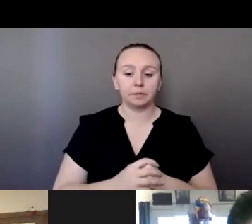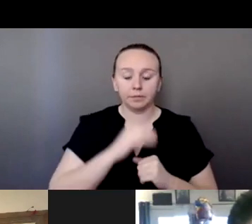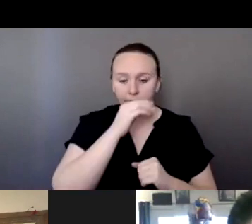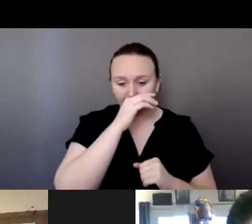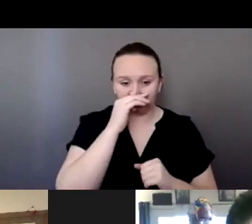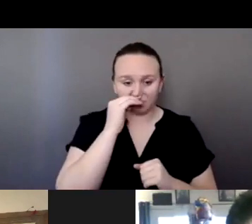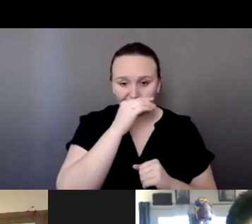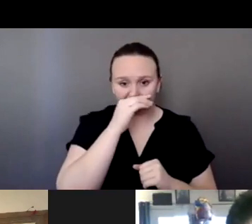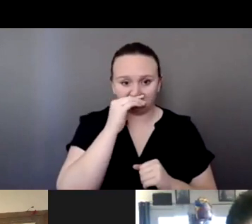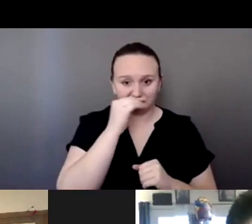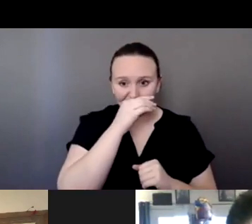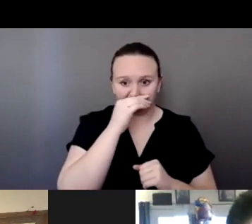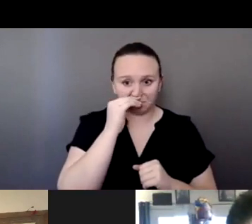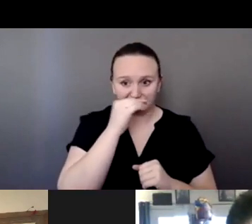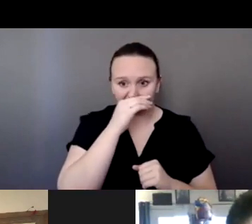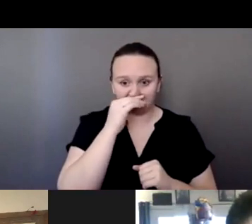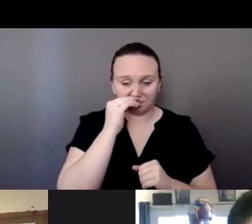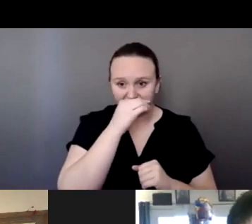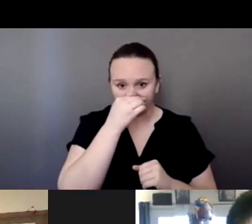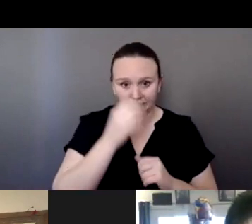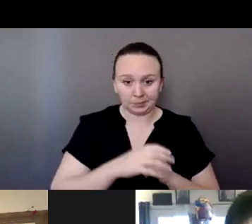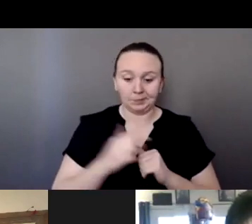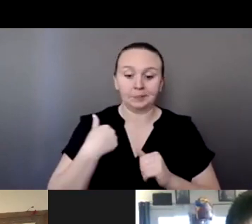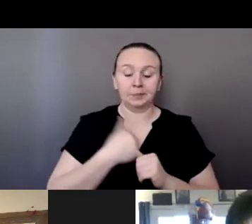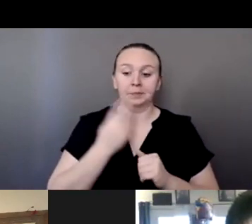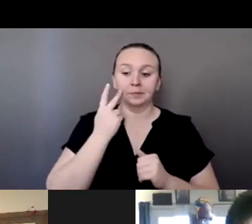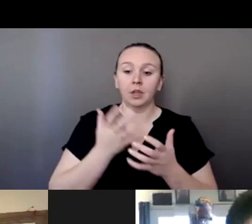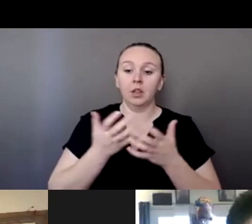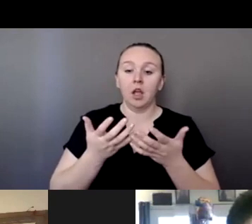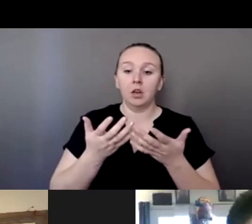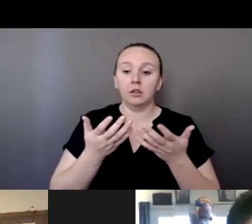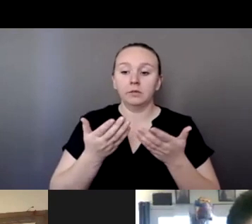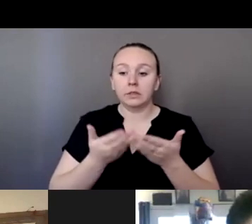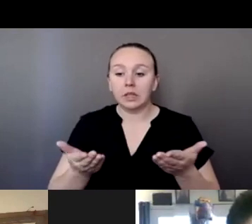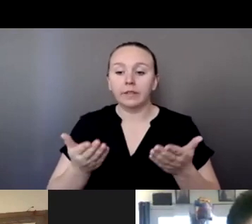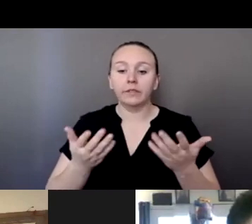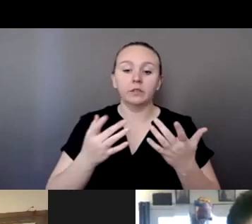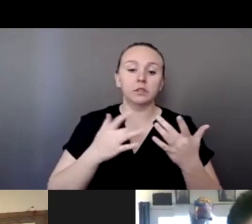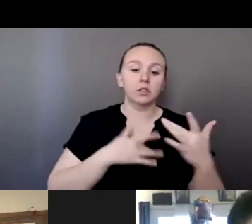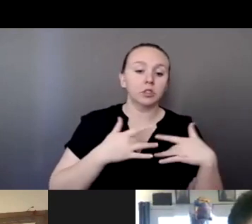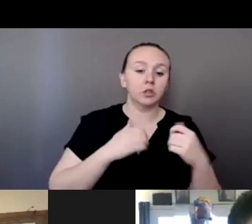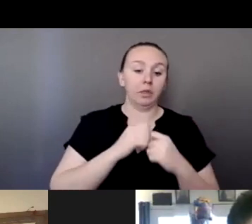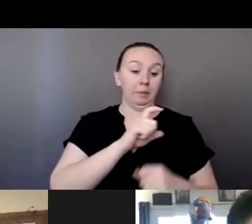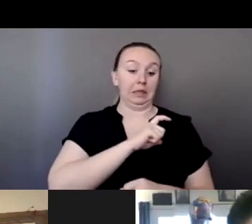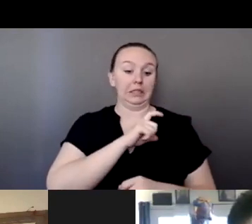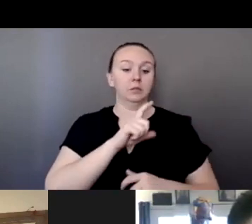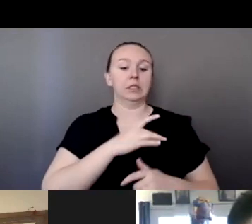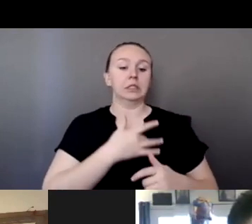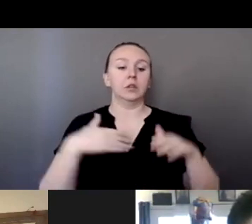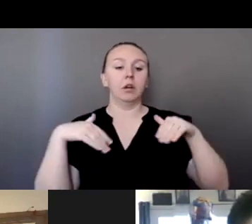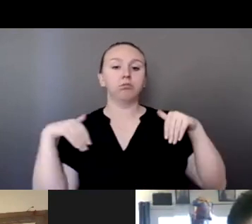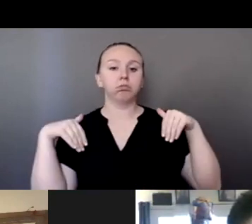we see trouble with our police department, you know, not getting too involved. And so